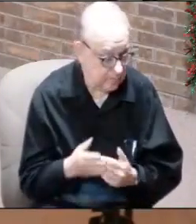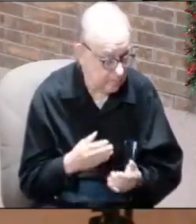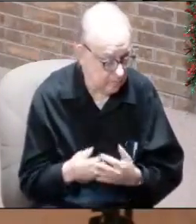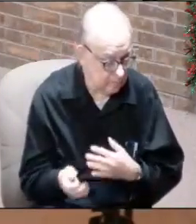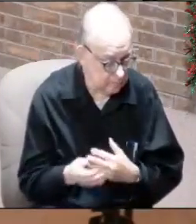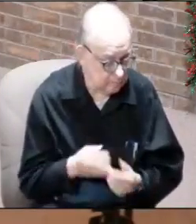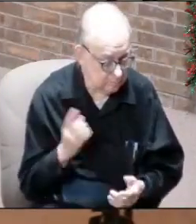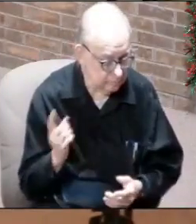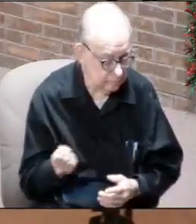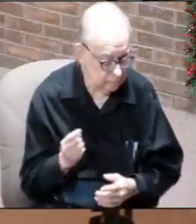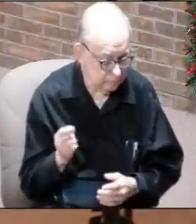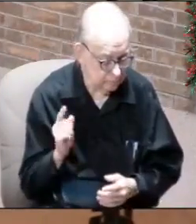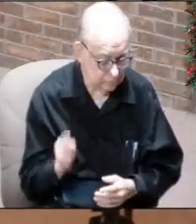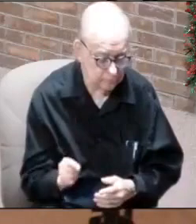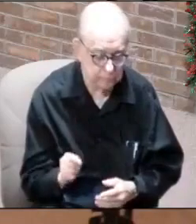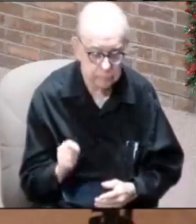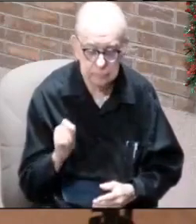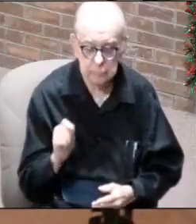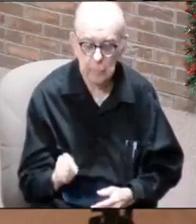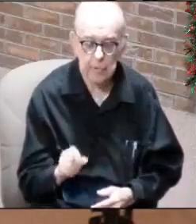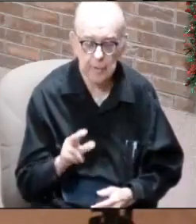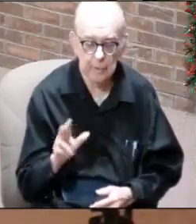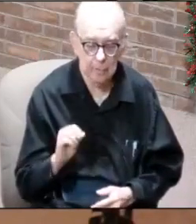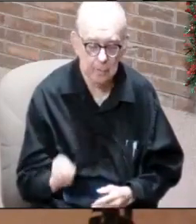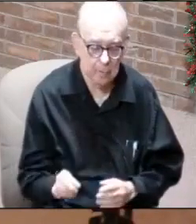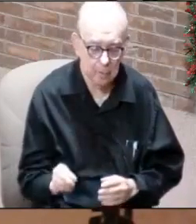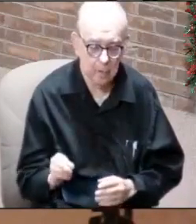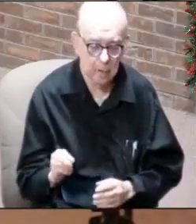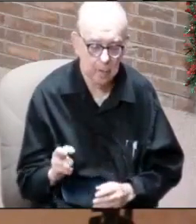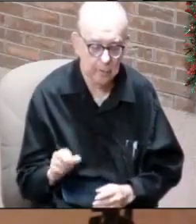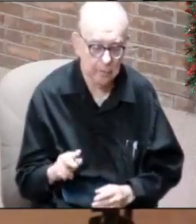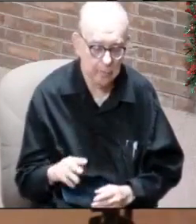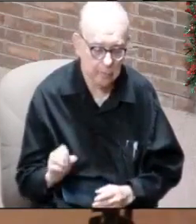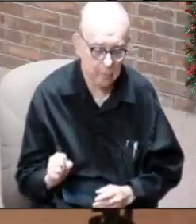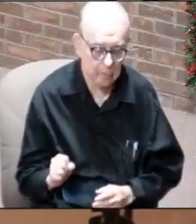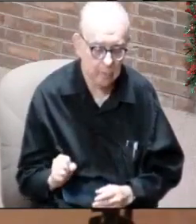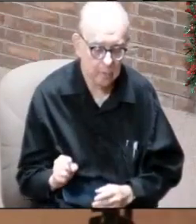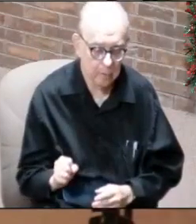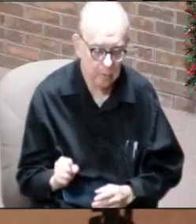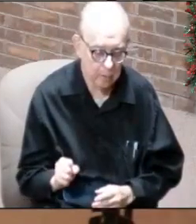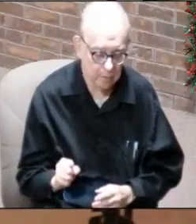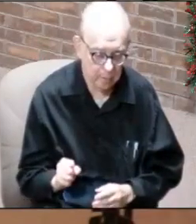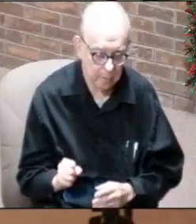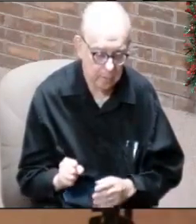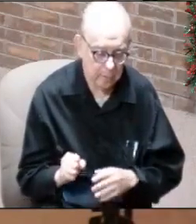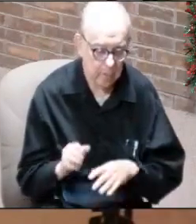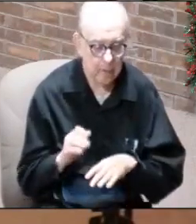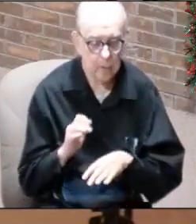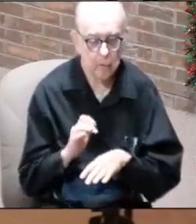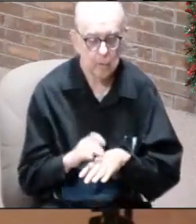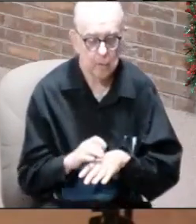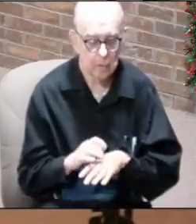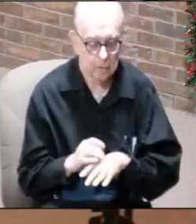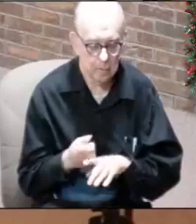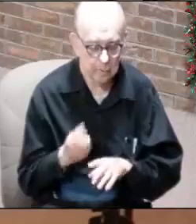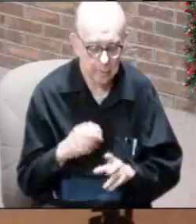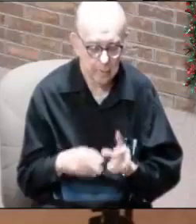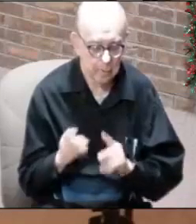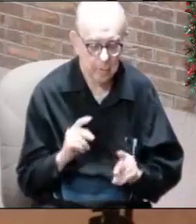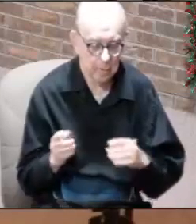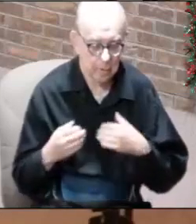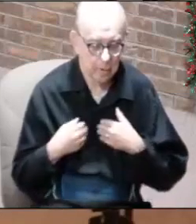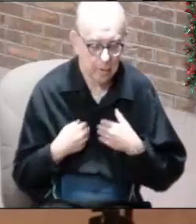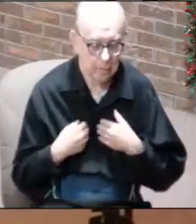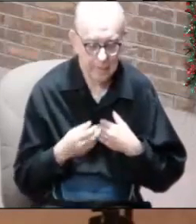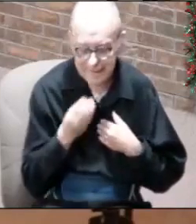only 1.3% of the virus was contact tracing was from people who